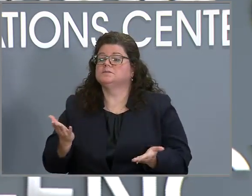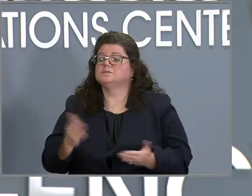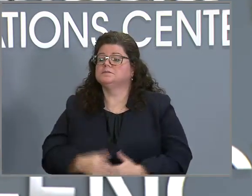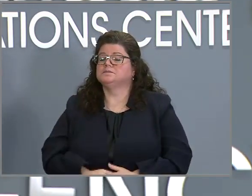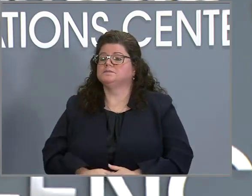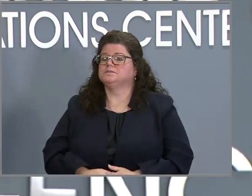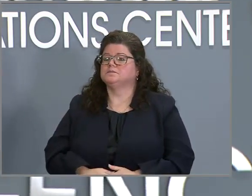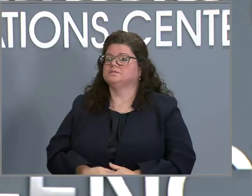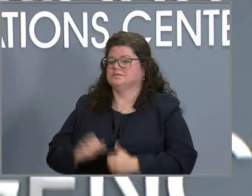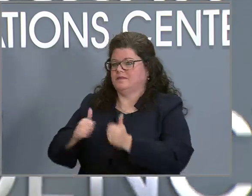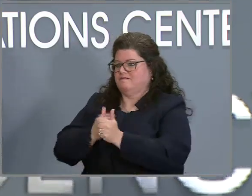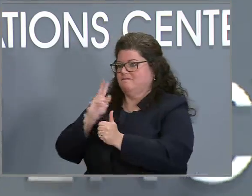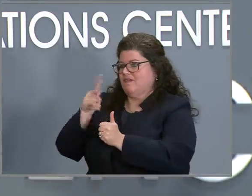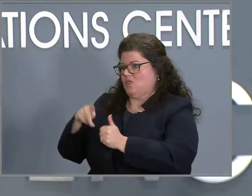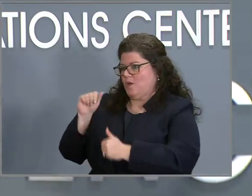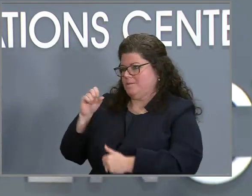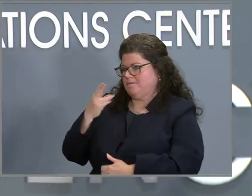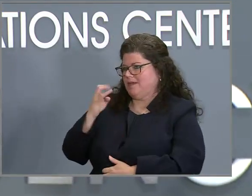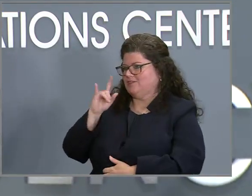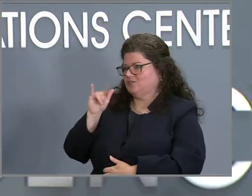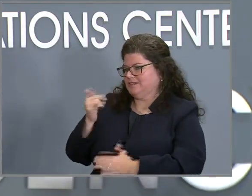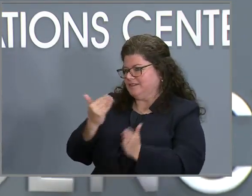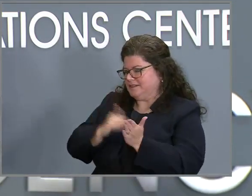Follow up, Ashley Talley, WRAL.